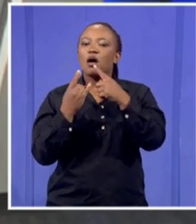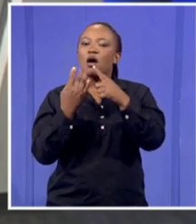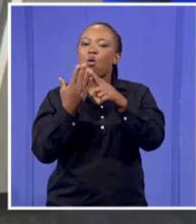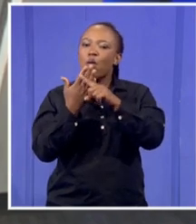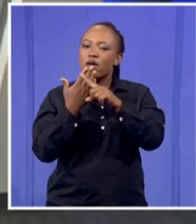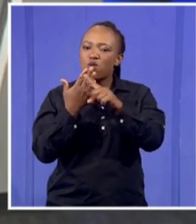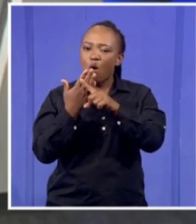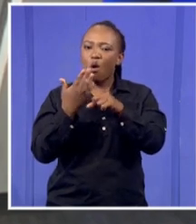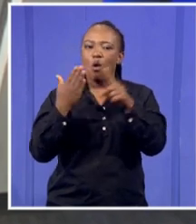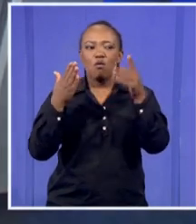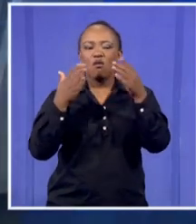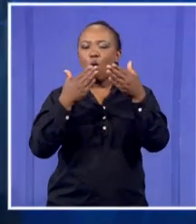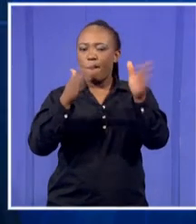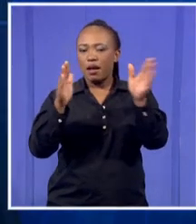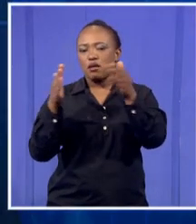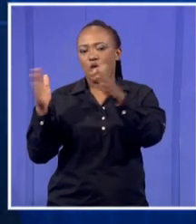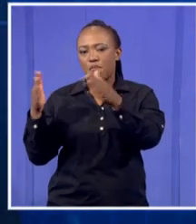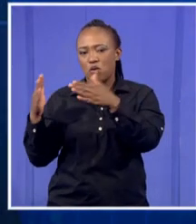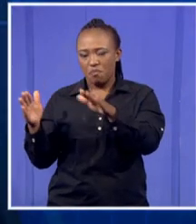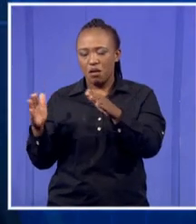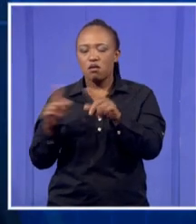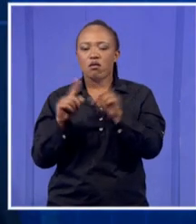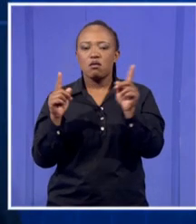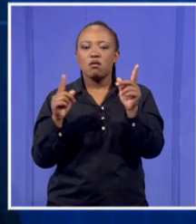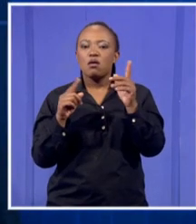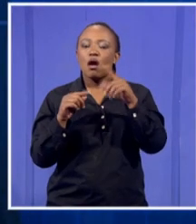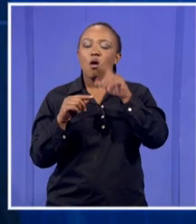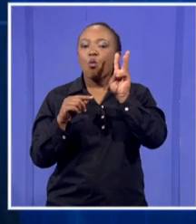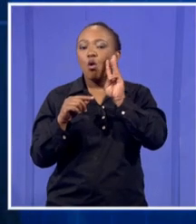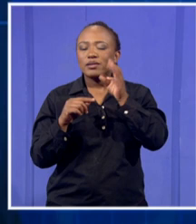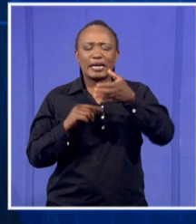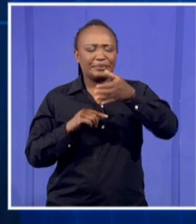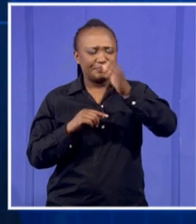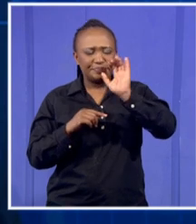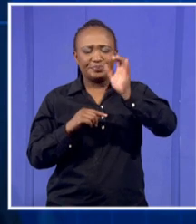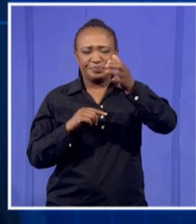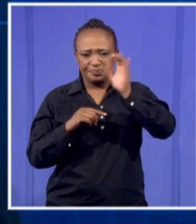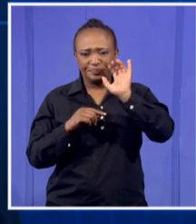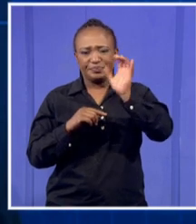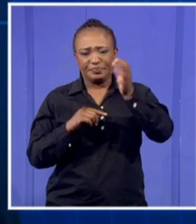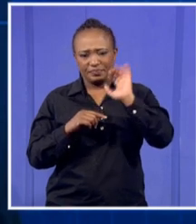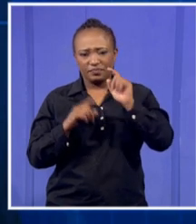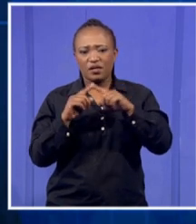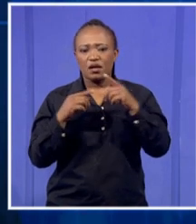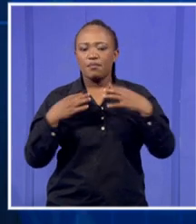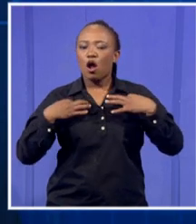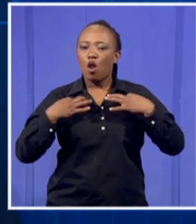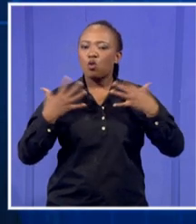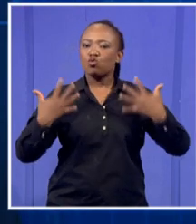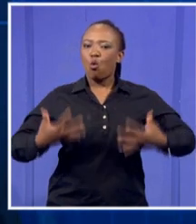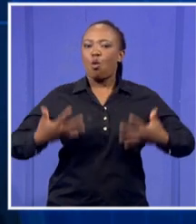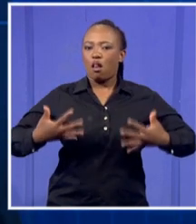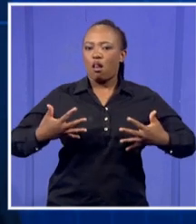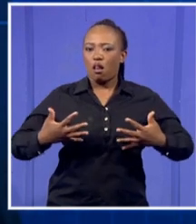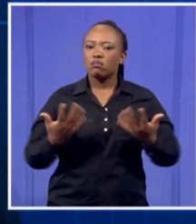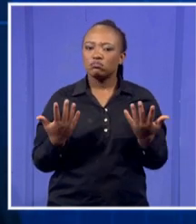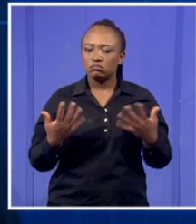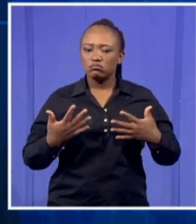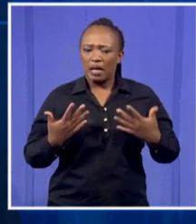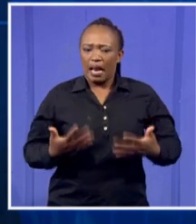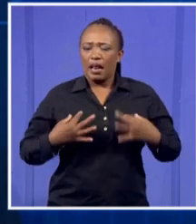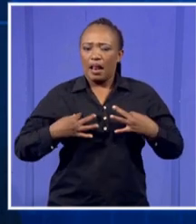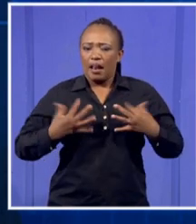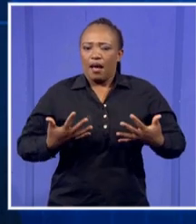and lots of water, avoid working outside, dress cool, light clothing. And then the guys earlier